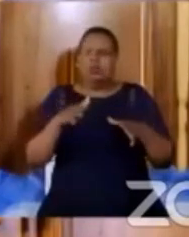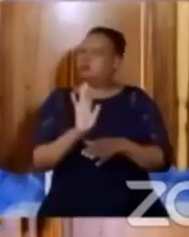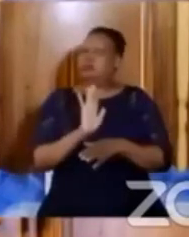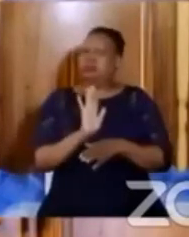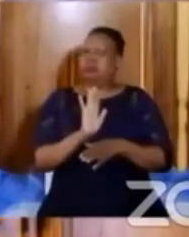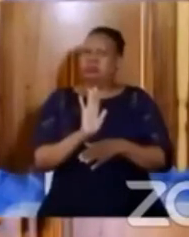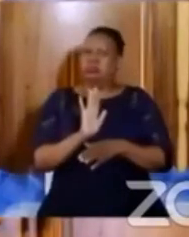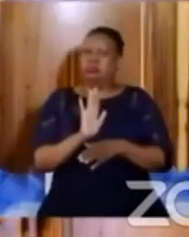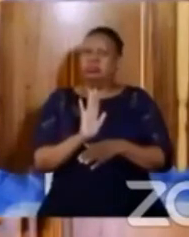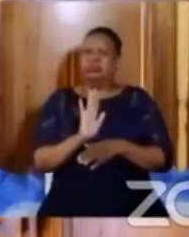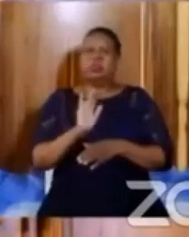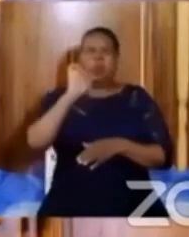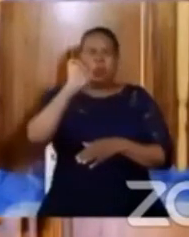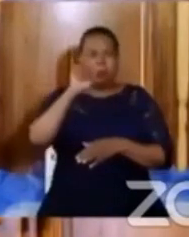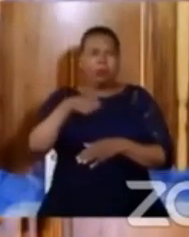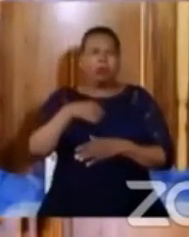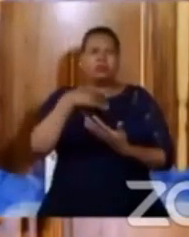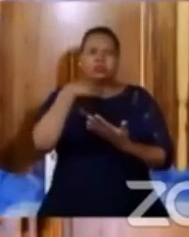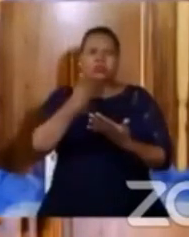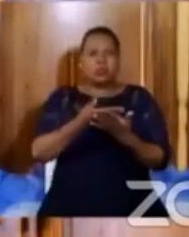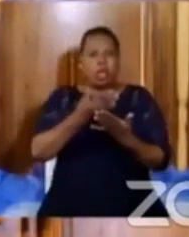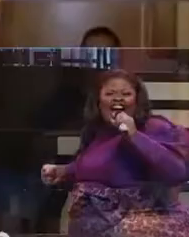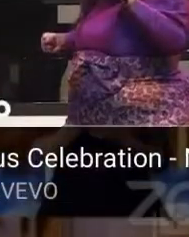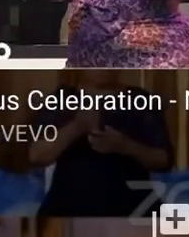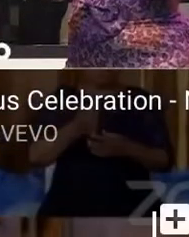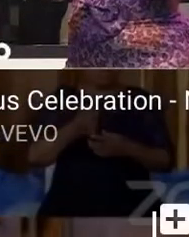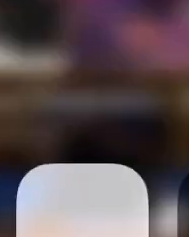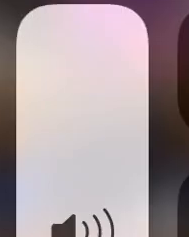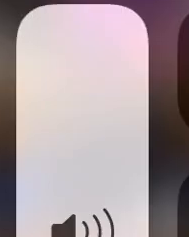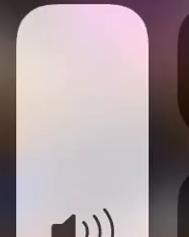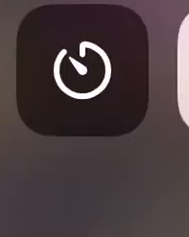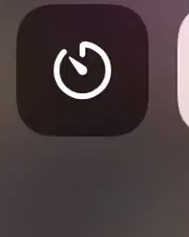of the fear. If the Lord will beoda be an astray. you. Thank